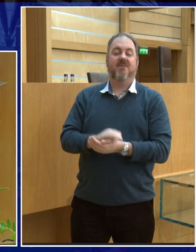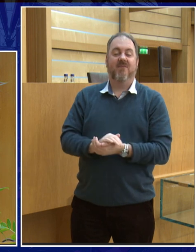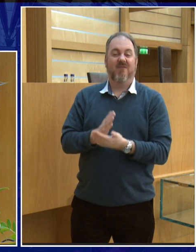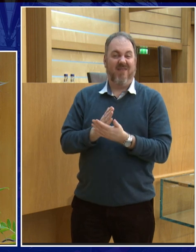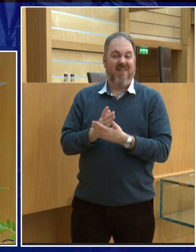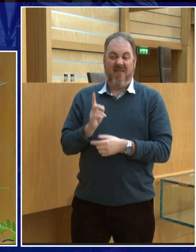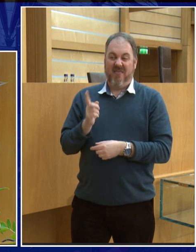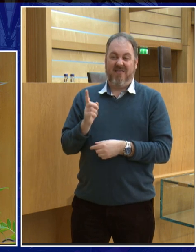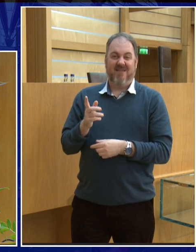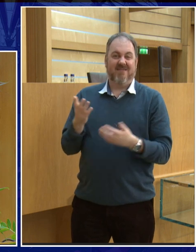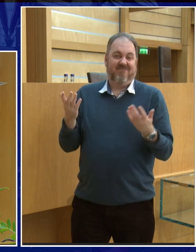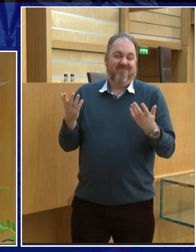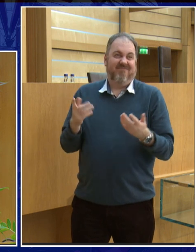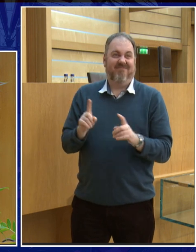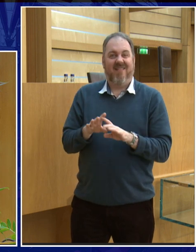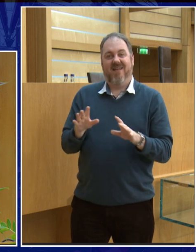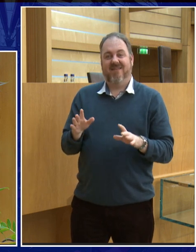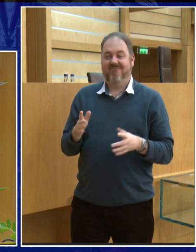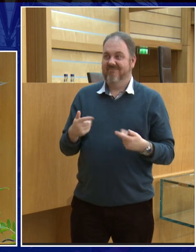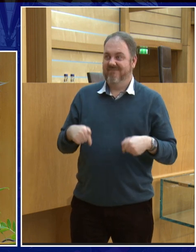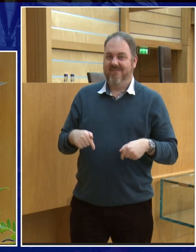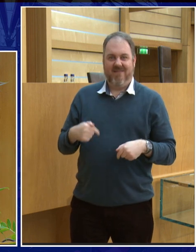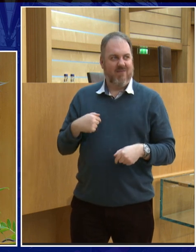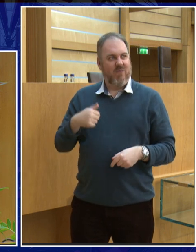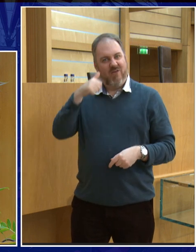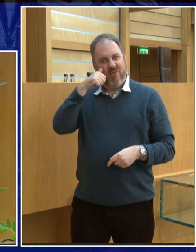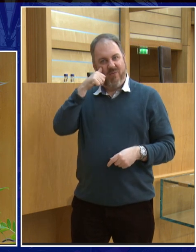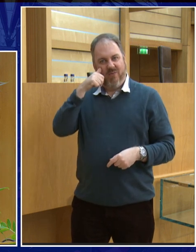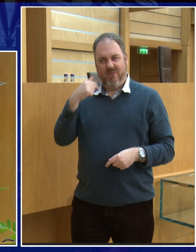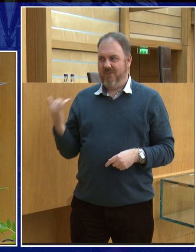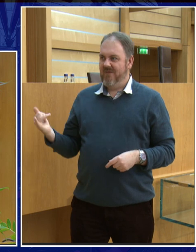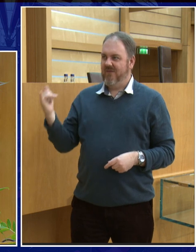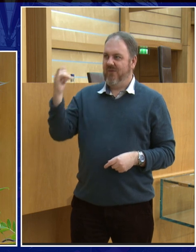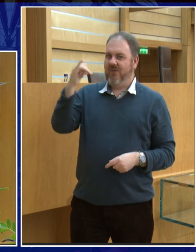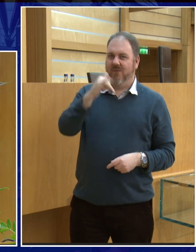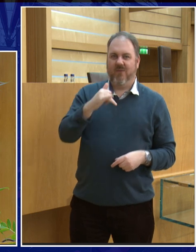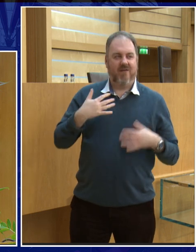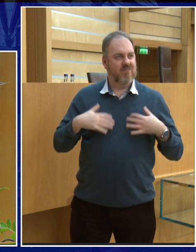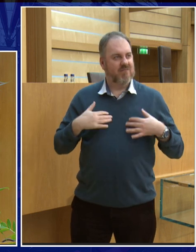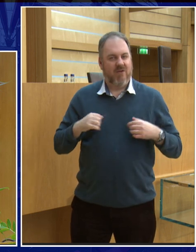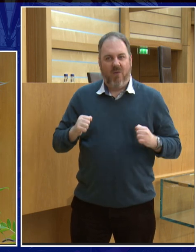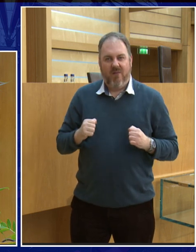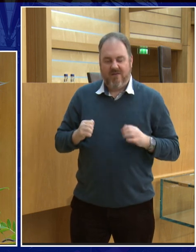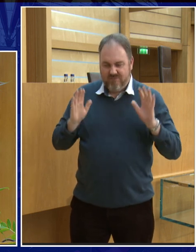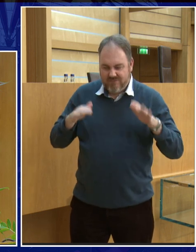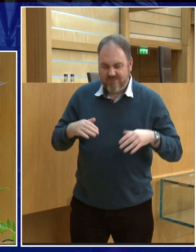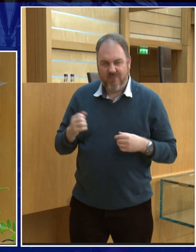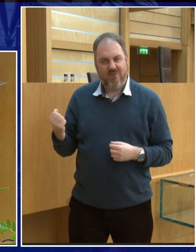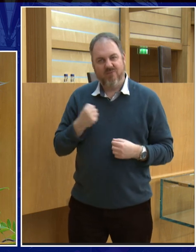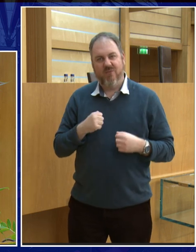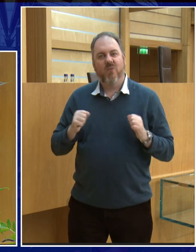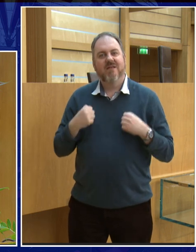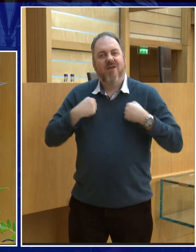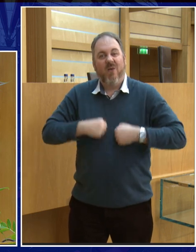I think that's like dressing. When we flew up here, was really warm. And so we were wearing summer dresses. Now it's got a bit colder. We've got our winter coats out.